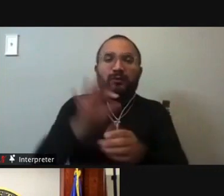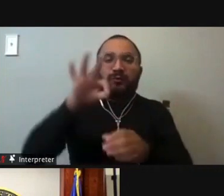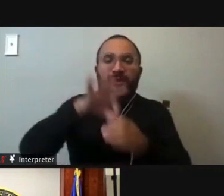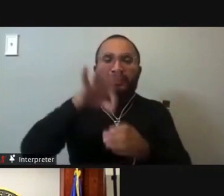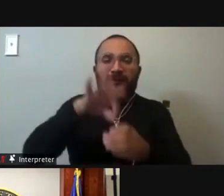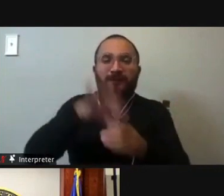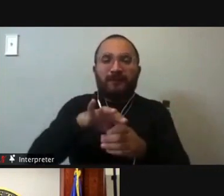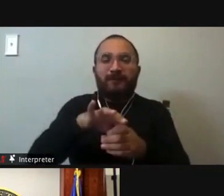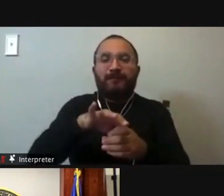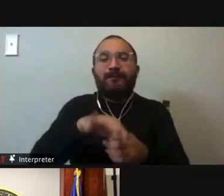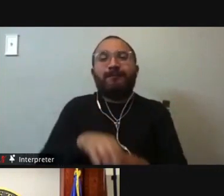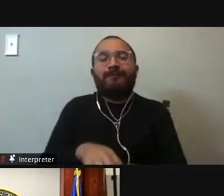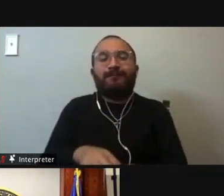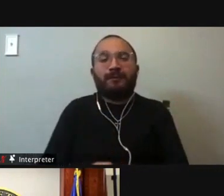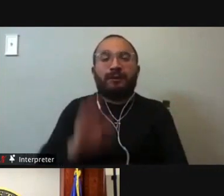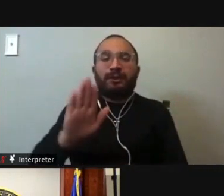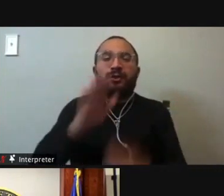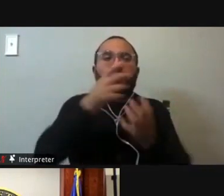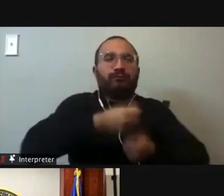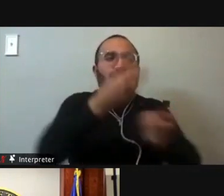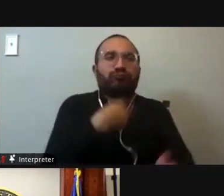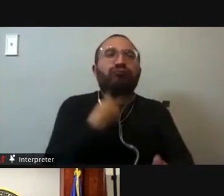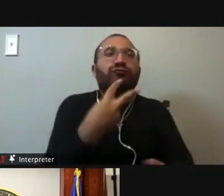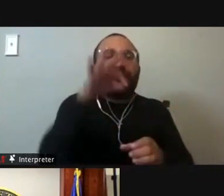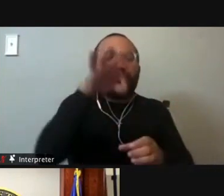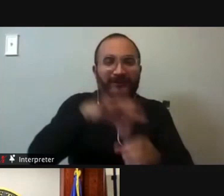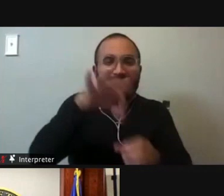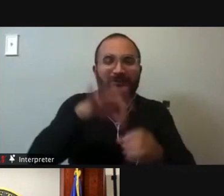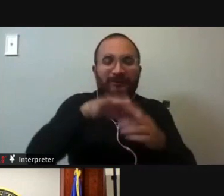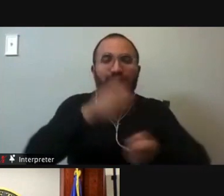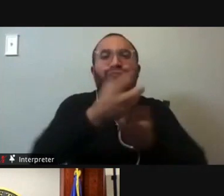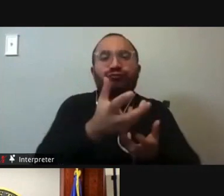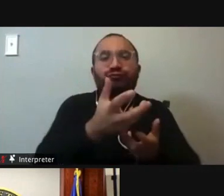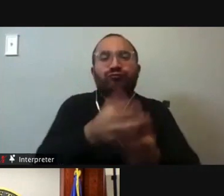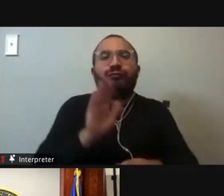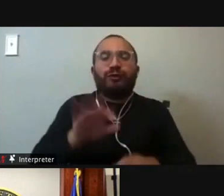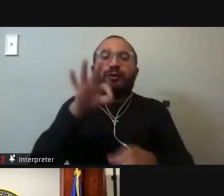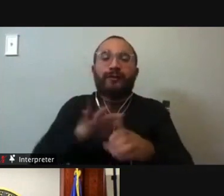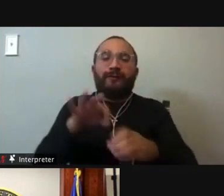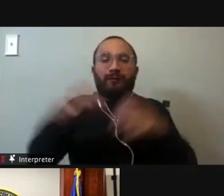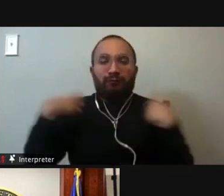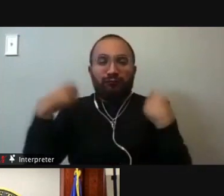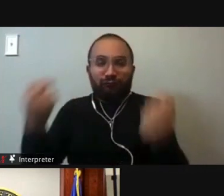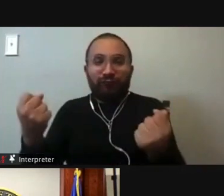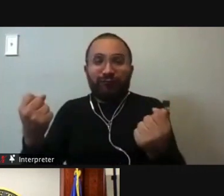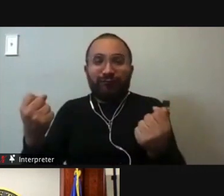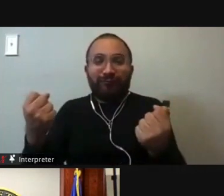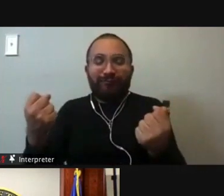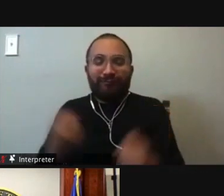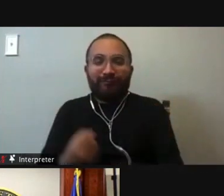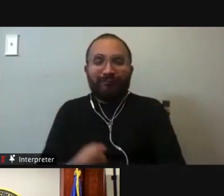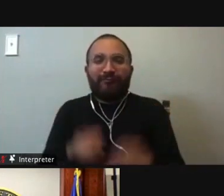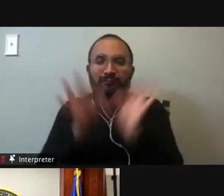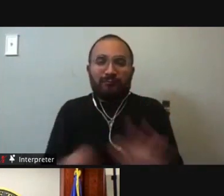right, your, your voice is your vote. And your vote is your strength. And so I think